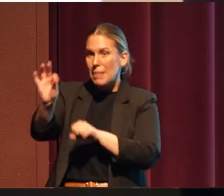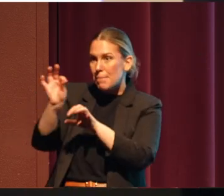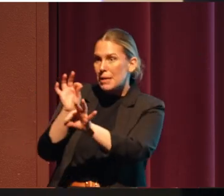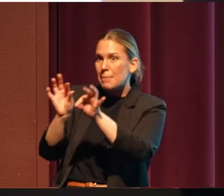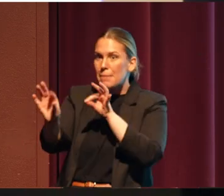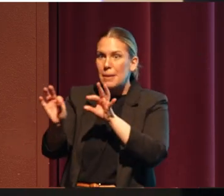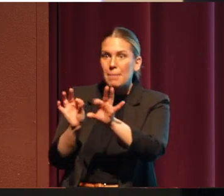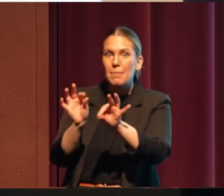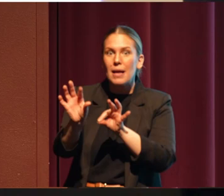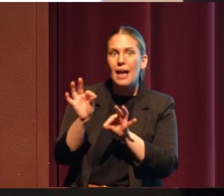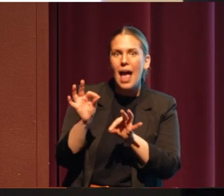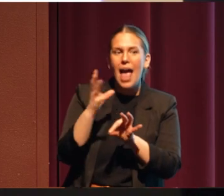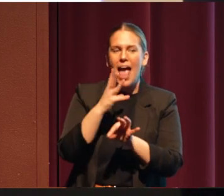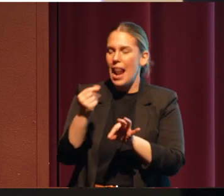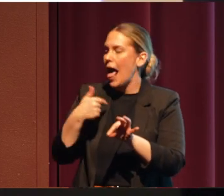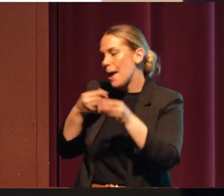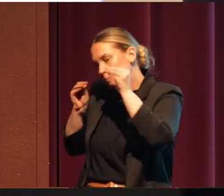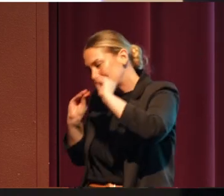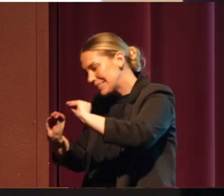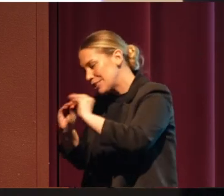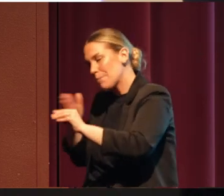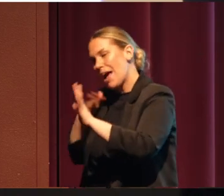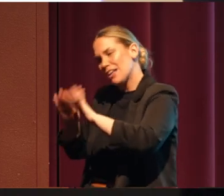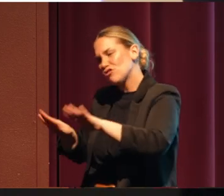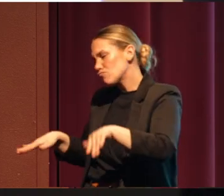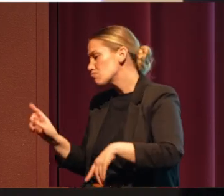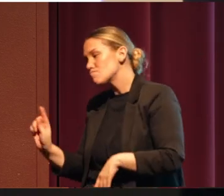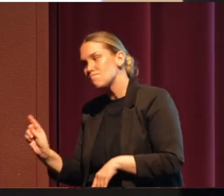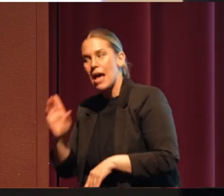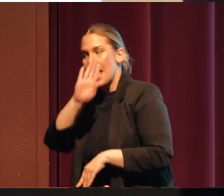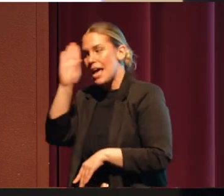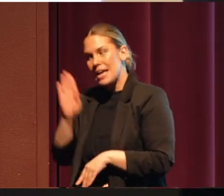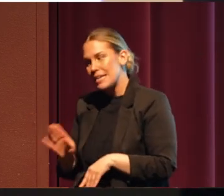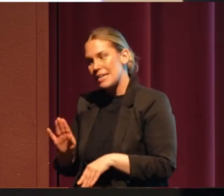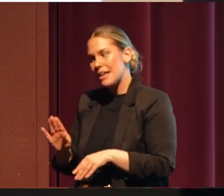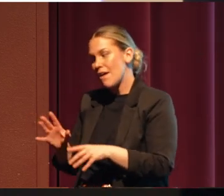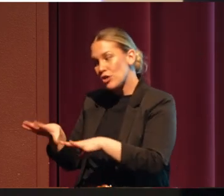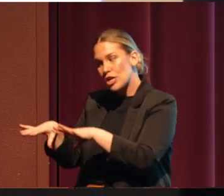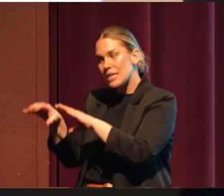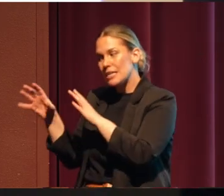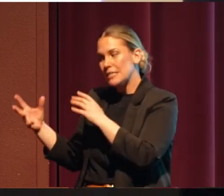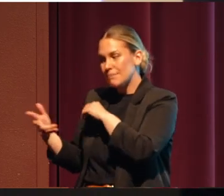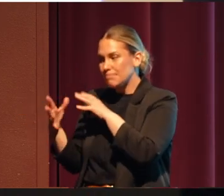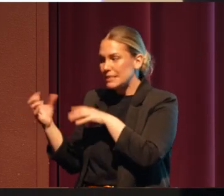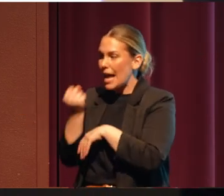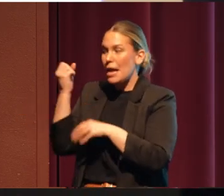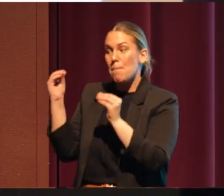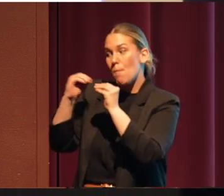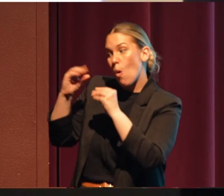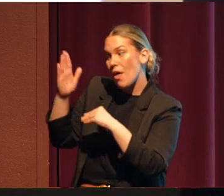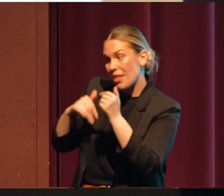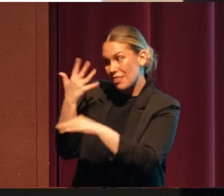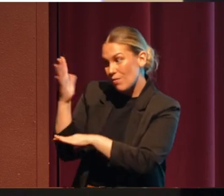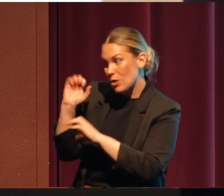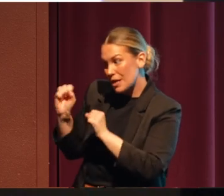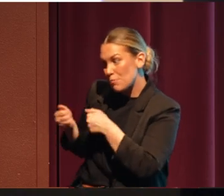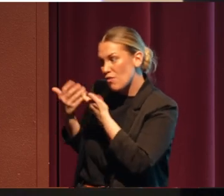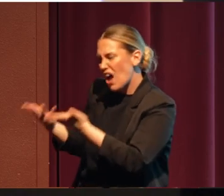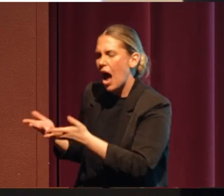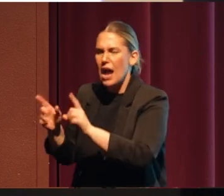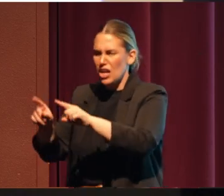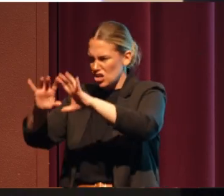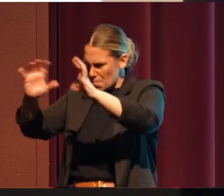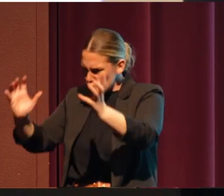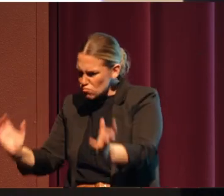I'm instilling values in my children, like never take more than the forest can give. And, you know, don't take all the berries off of a single